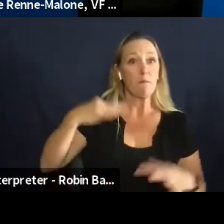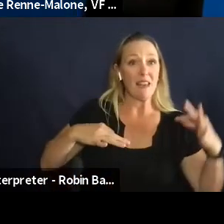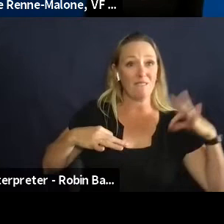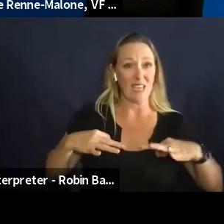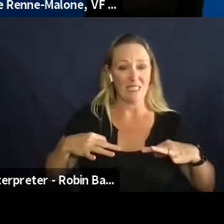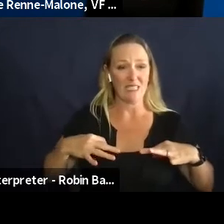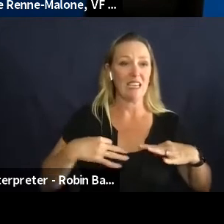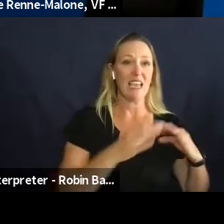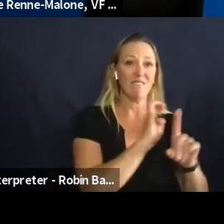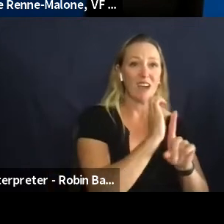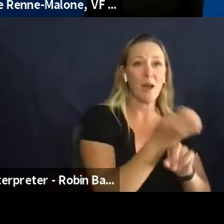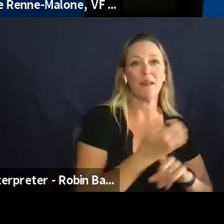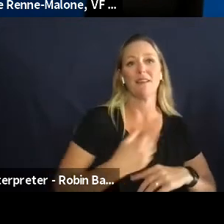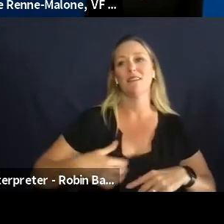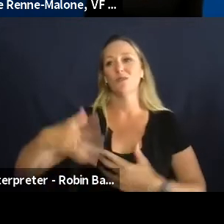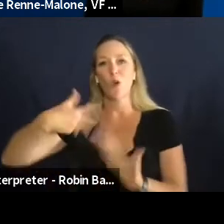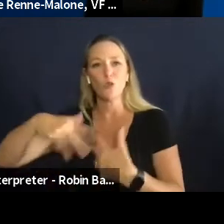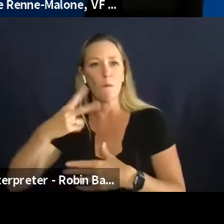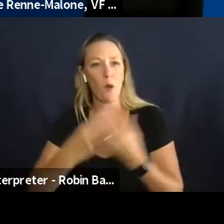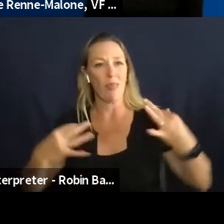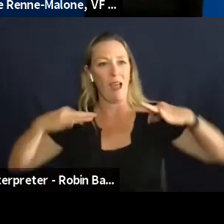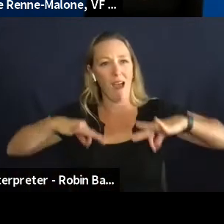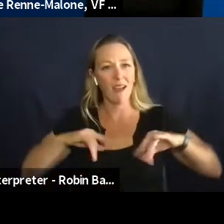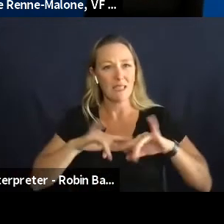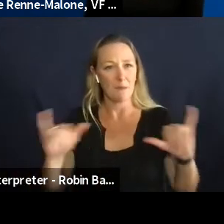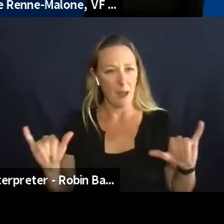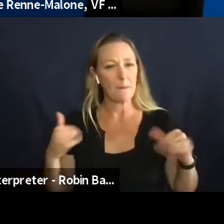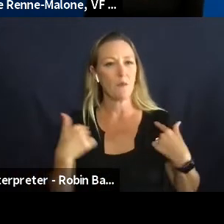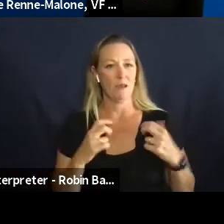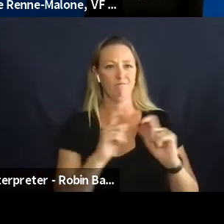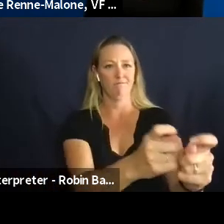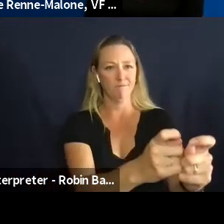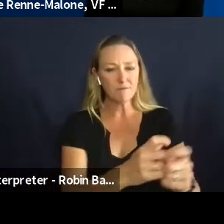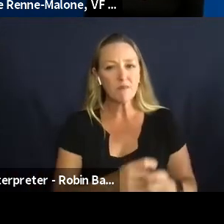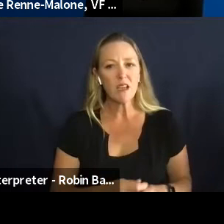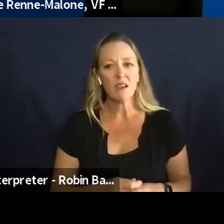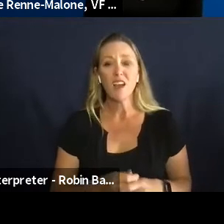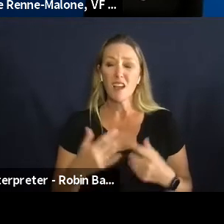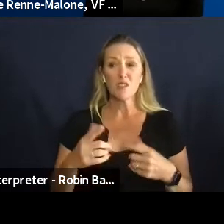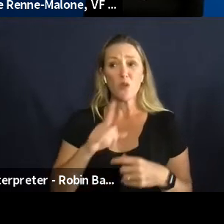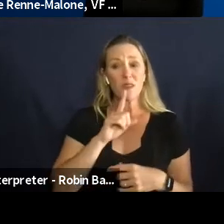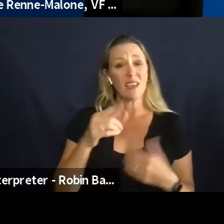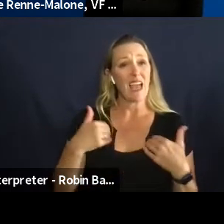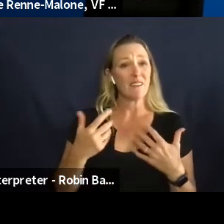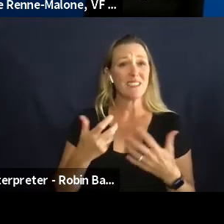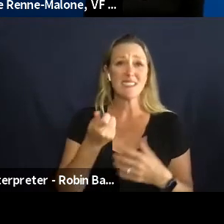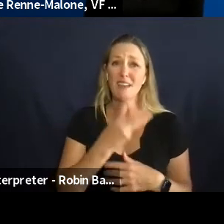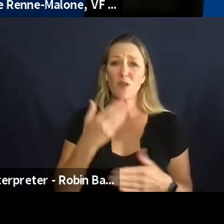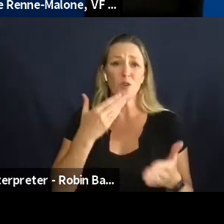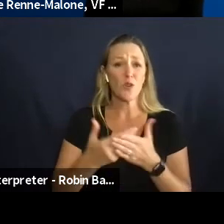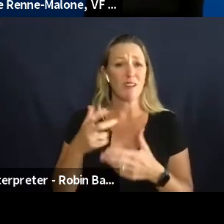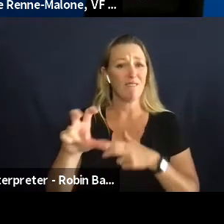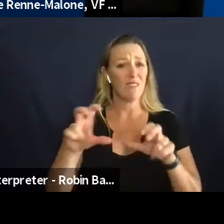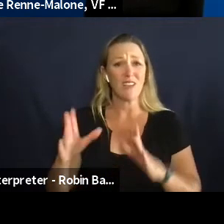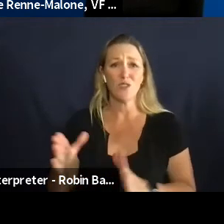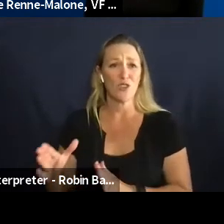benefits um so i there's a there is a lot of um really good funders out there that couple in the call today and i think a lot